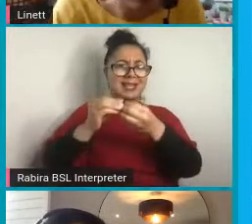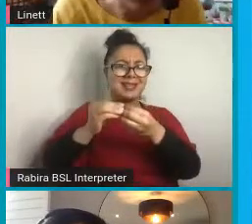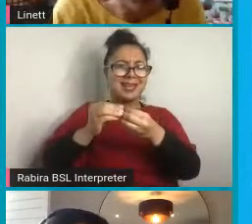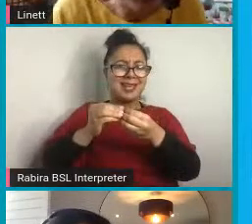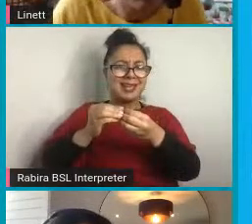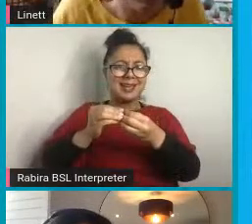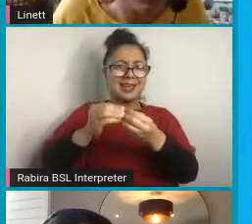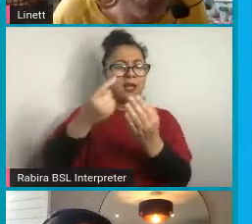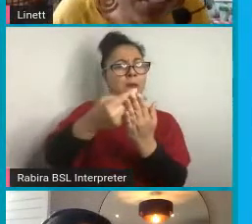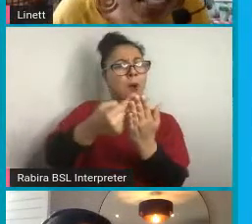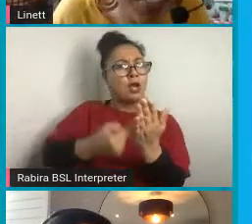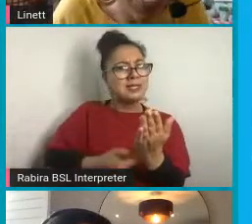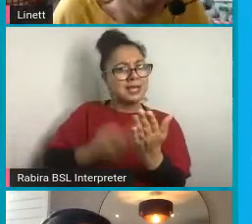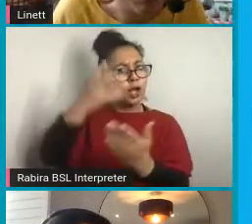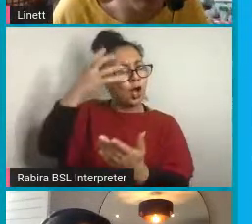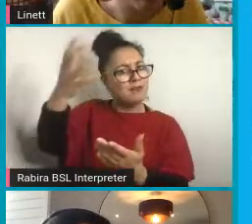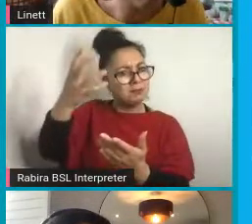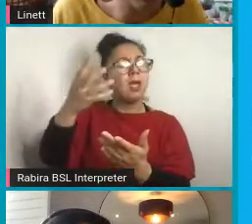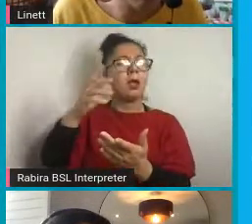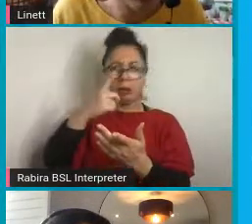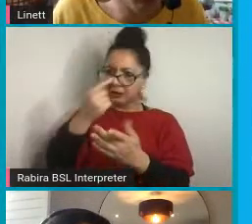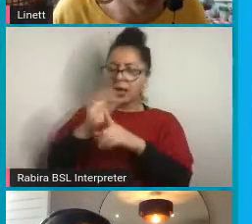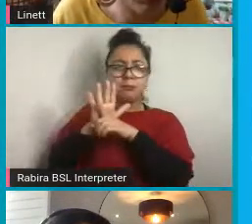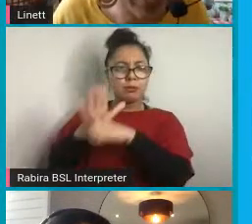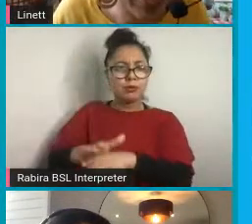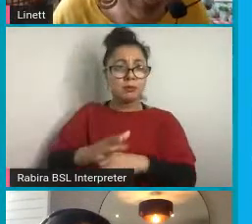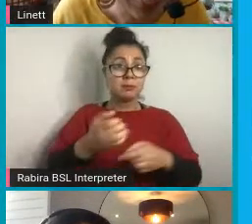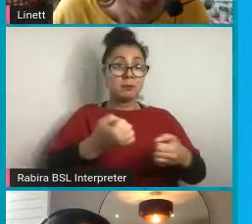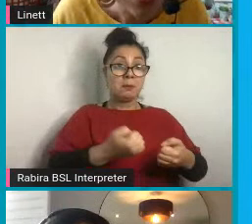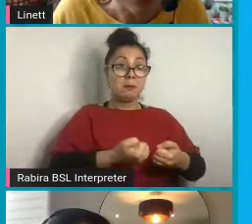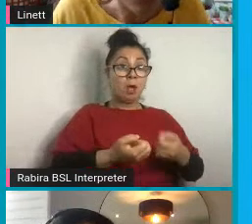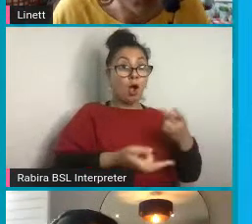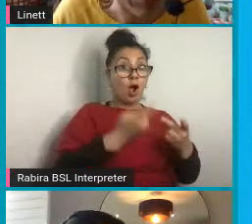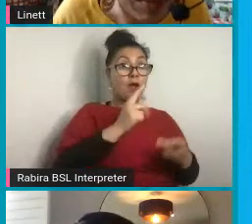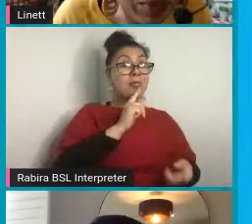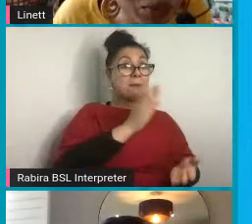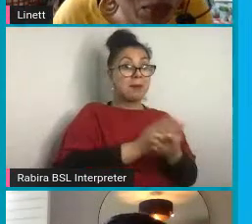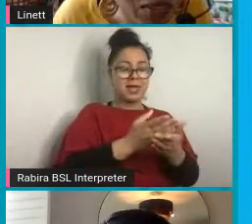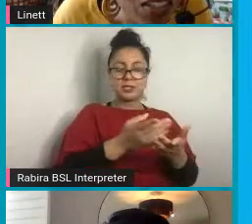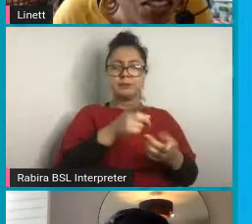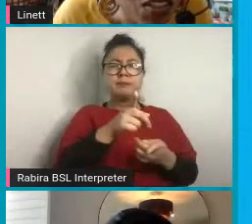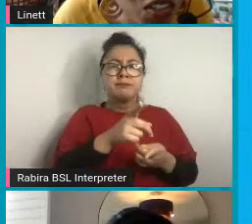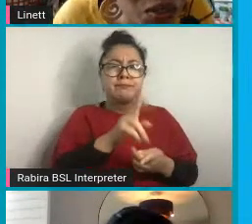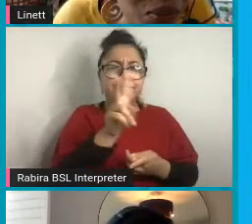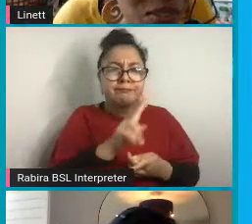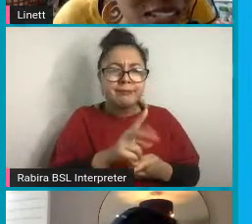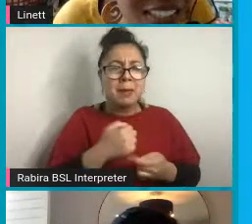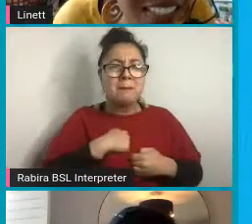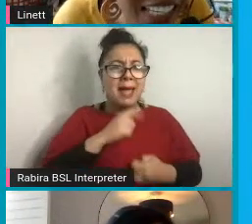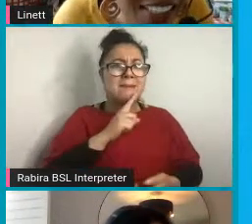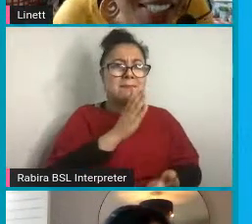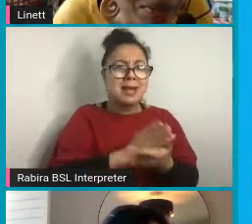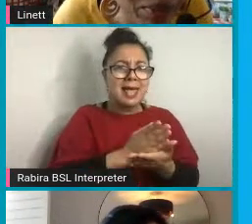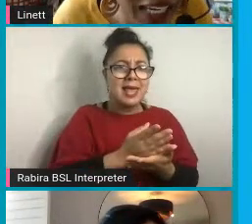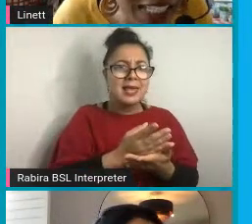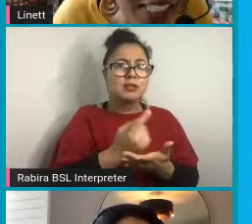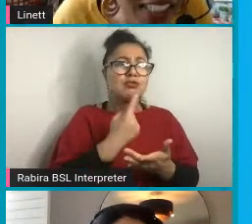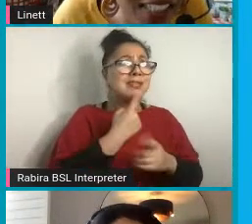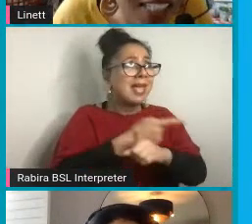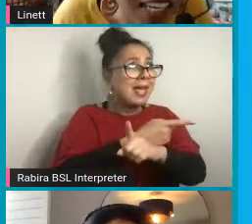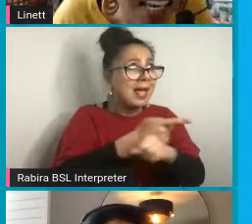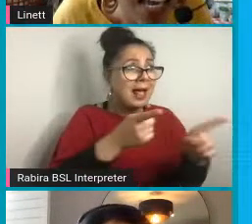there's another pledge that's been uploaded. My pledge will be to tell people to use less